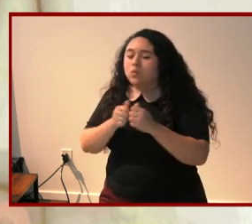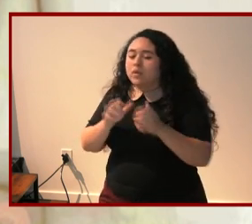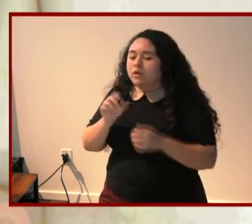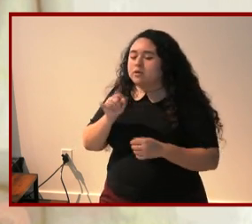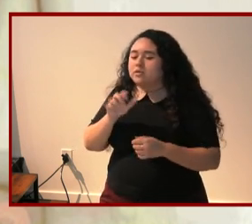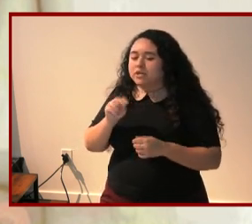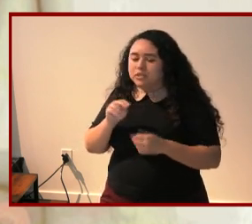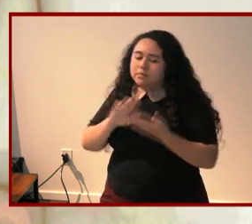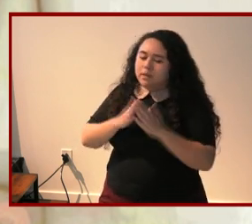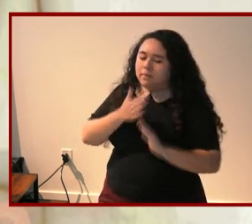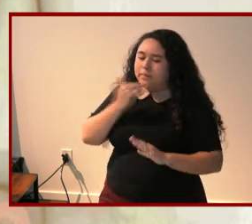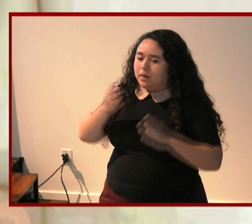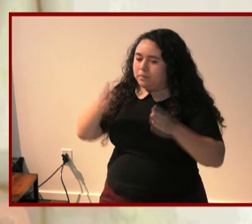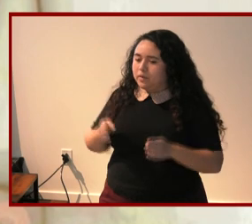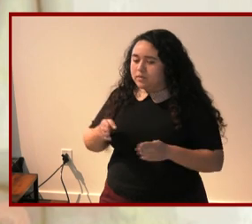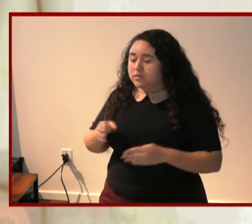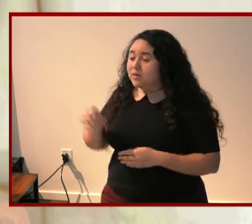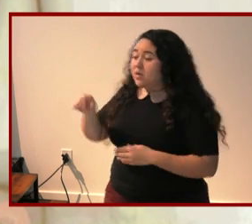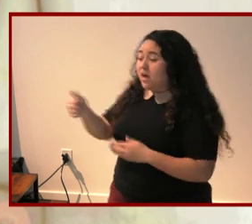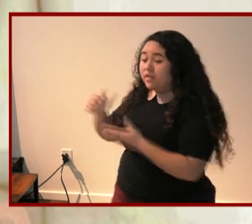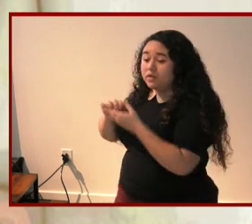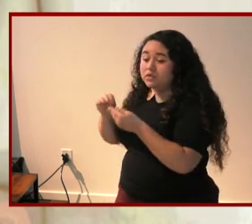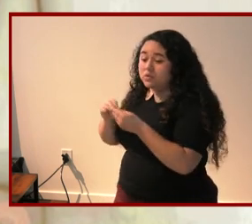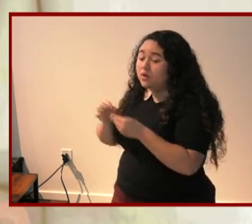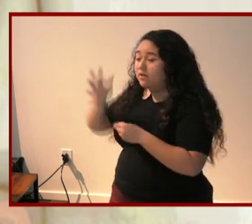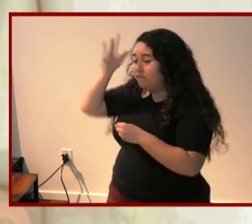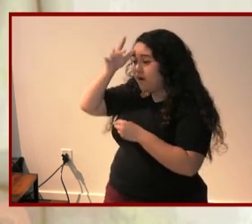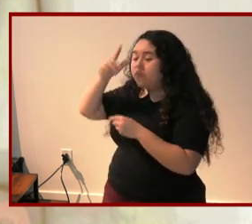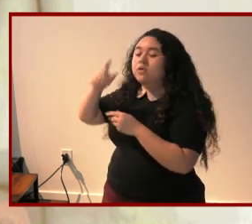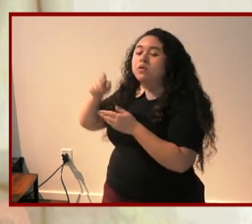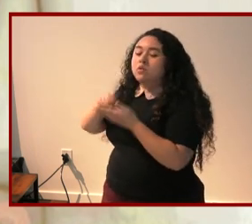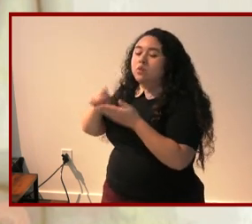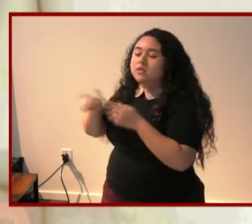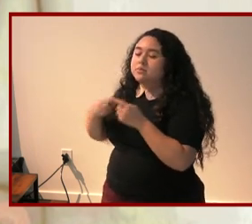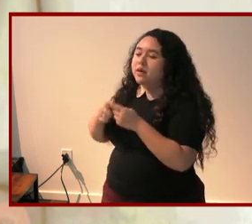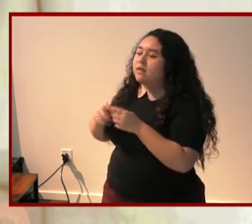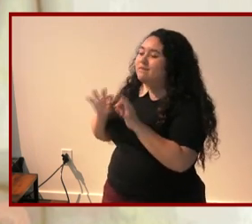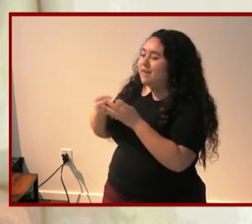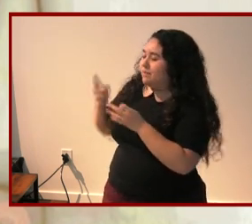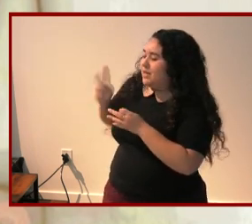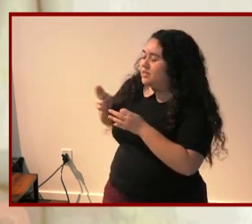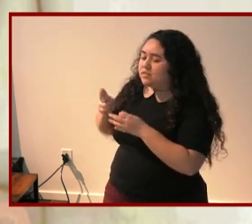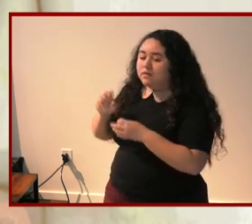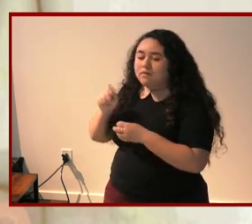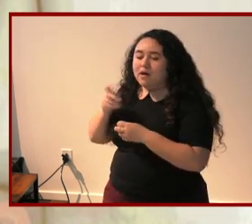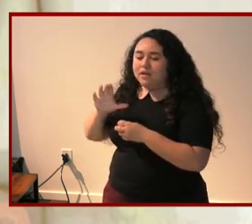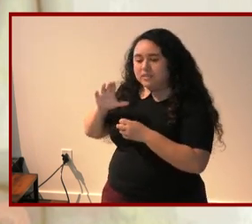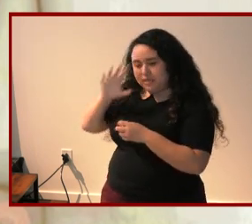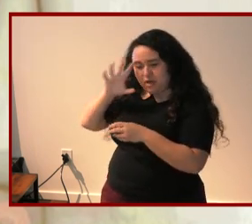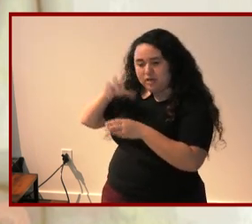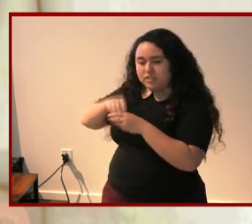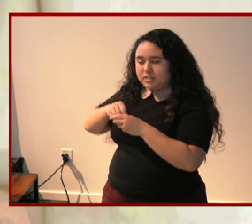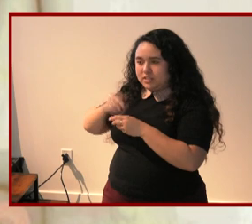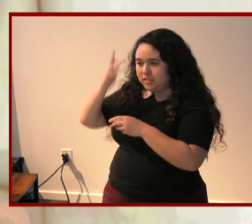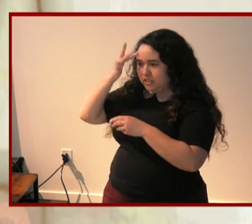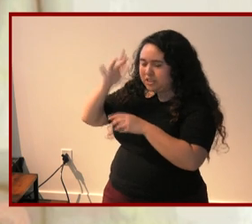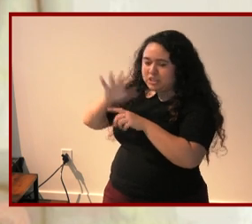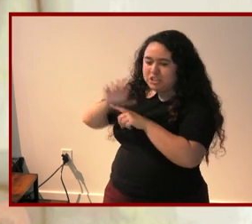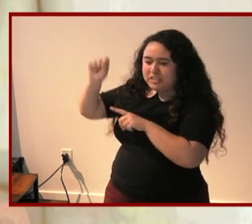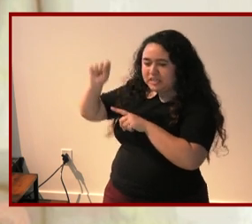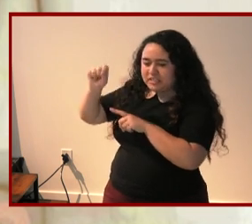memoir a father writes a family history of autistic genius that finds his son and eventually himself among the branches